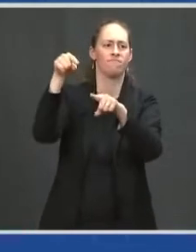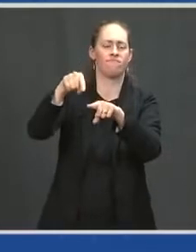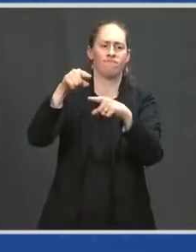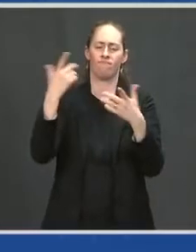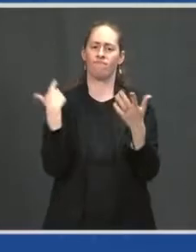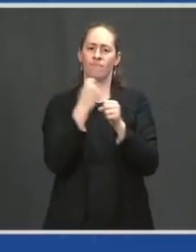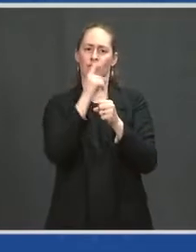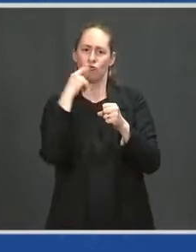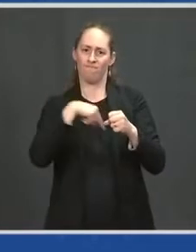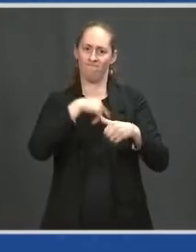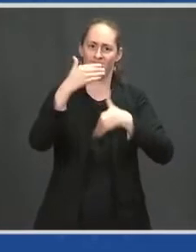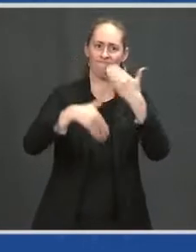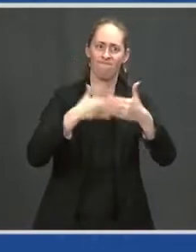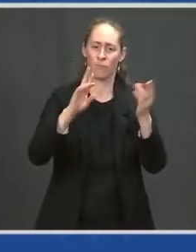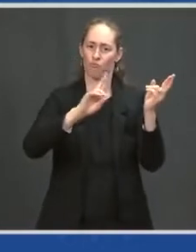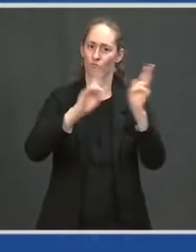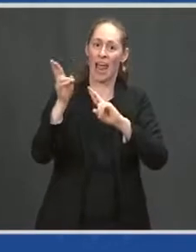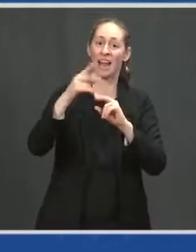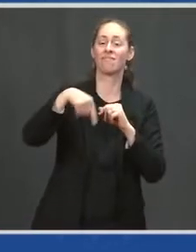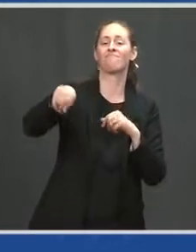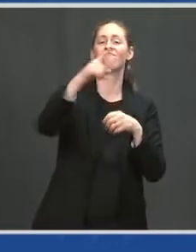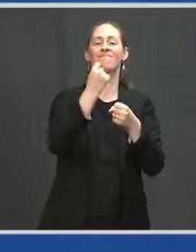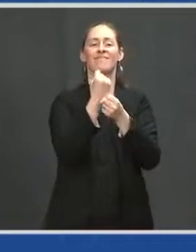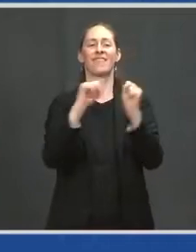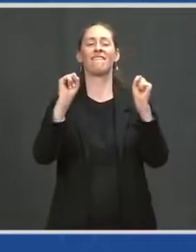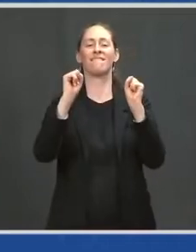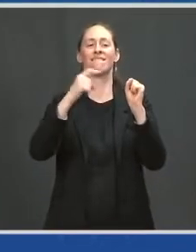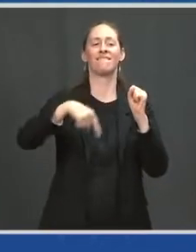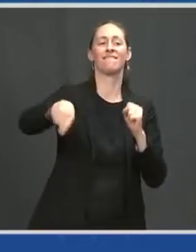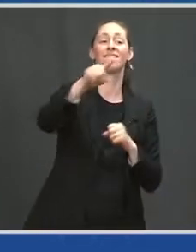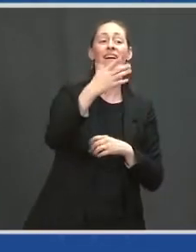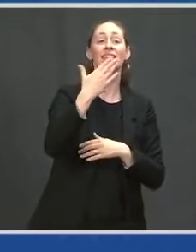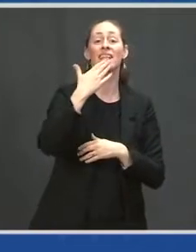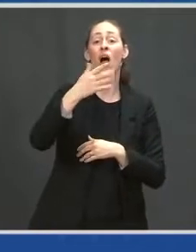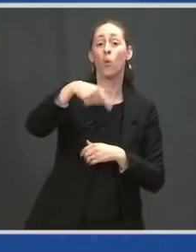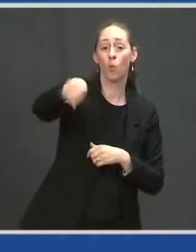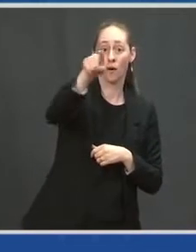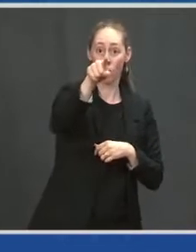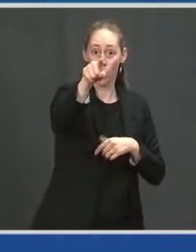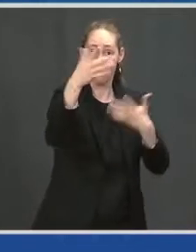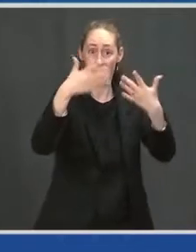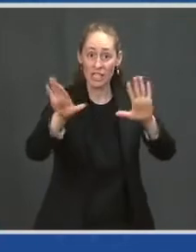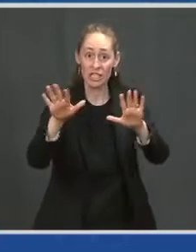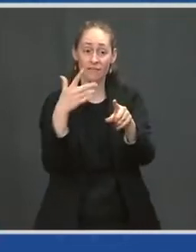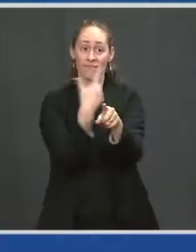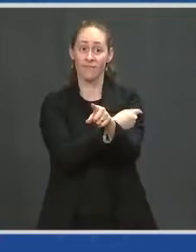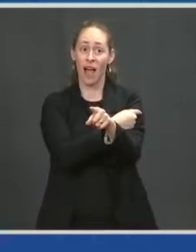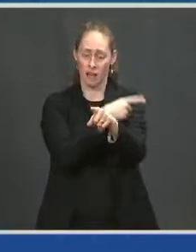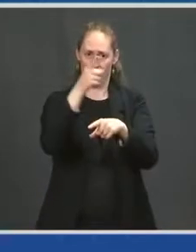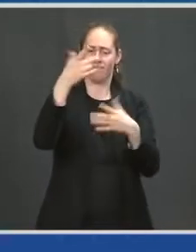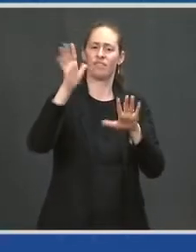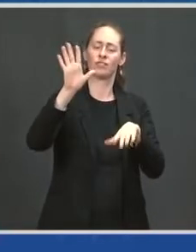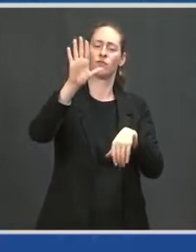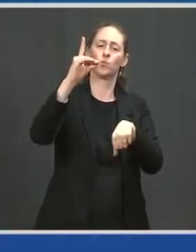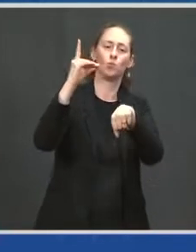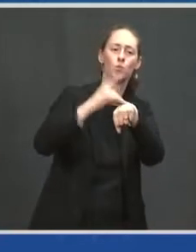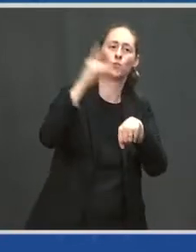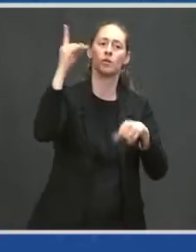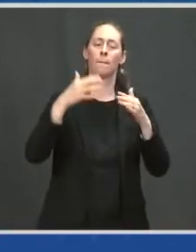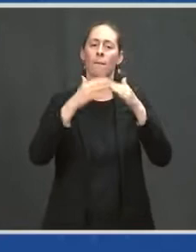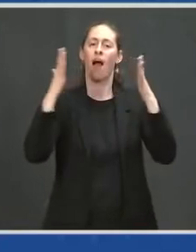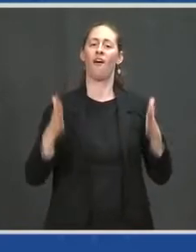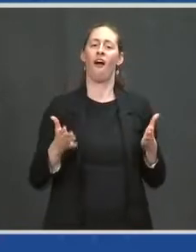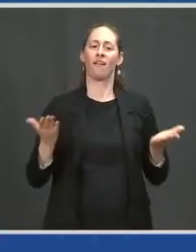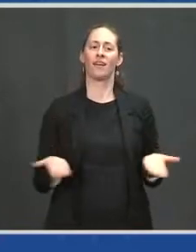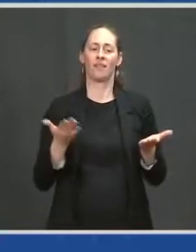And I also want to thank everyone who's gotten the vaccine for doing your patriotic duty and helping us get on the path